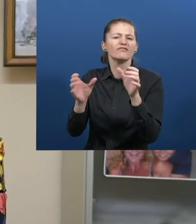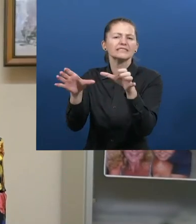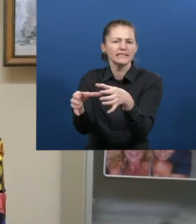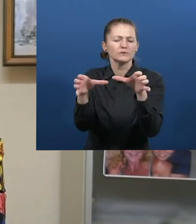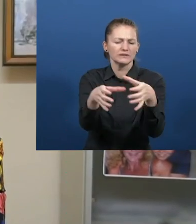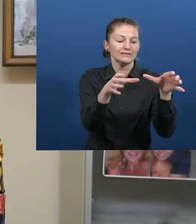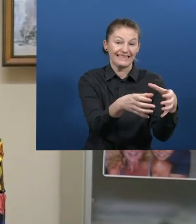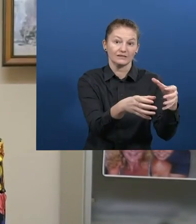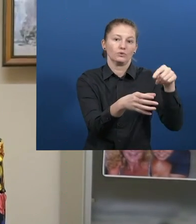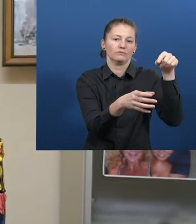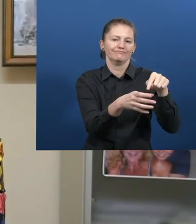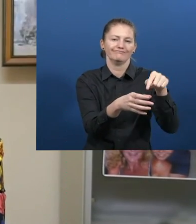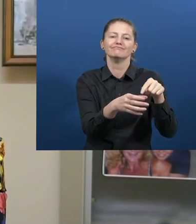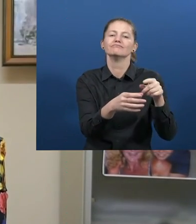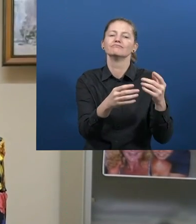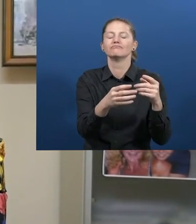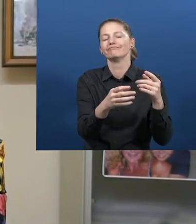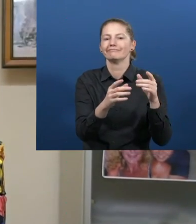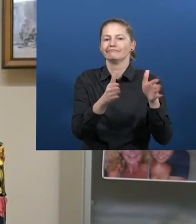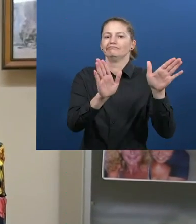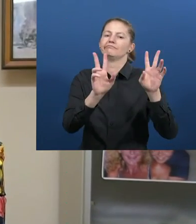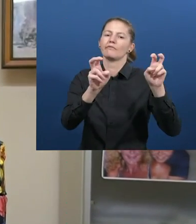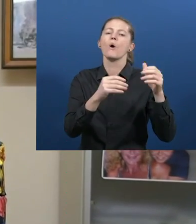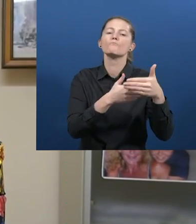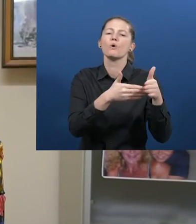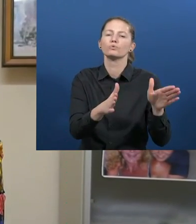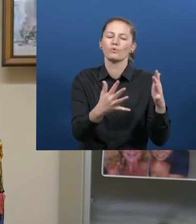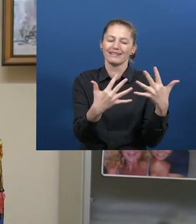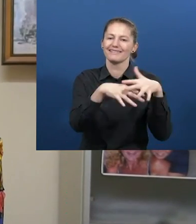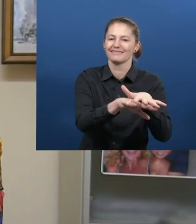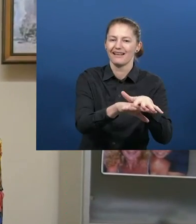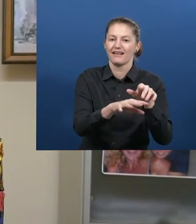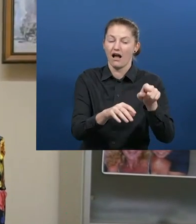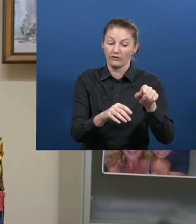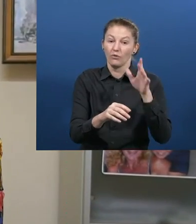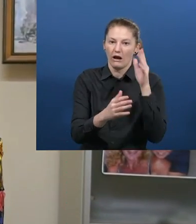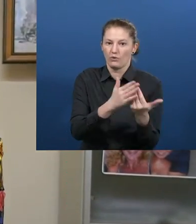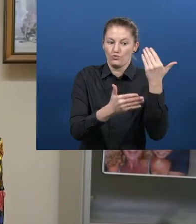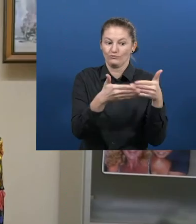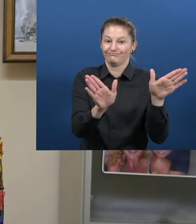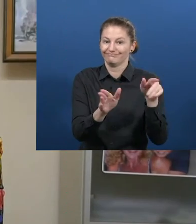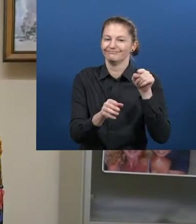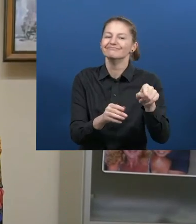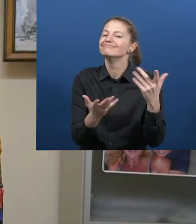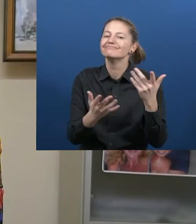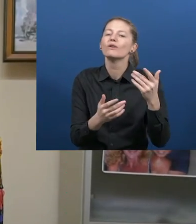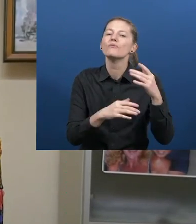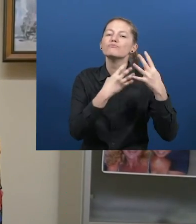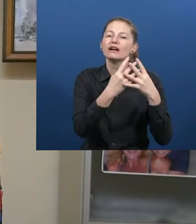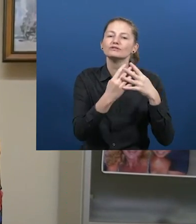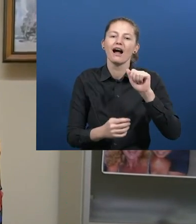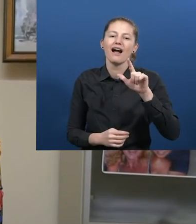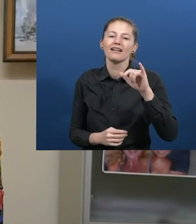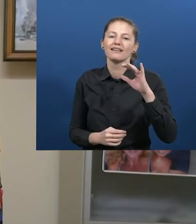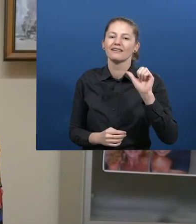y la idea es, para el año 2021, abrir un módulo específico que se llama Módulo Integra para personas